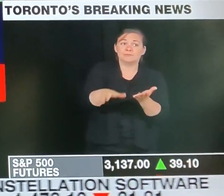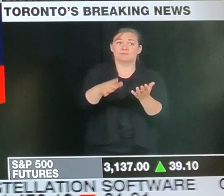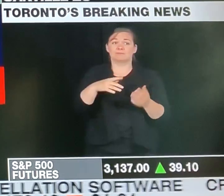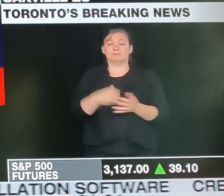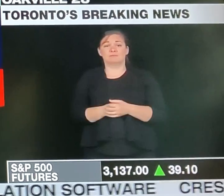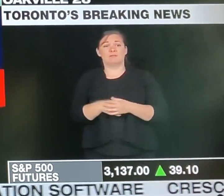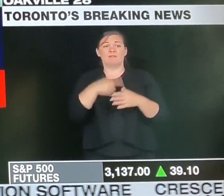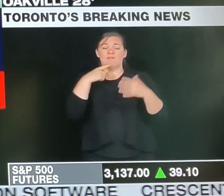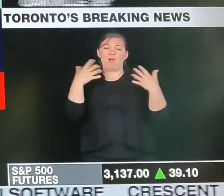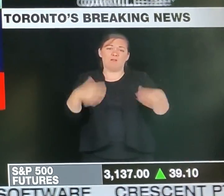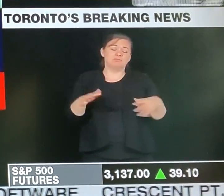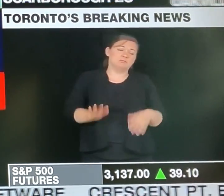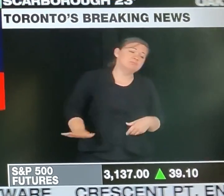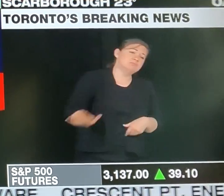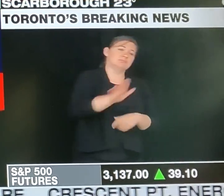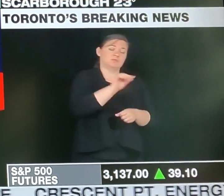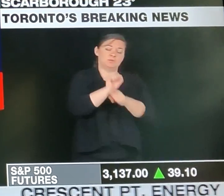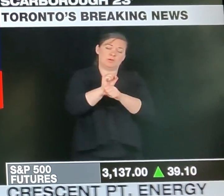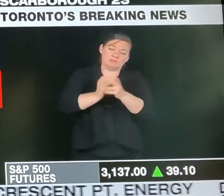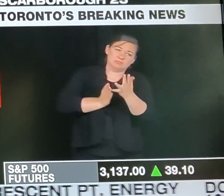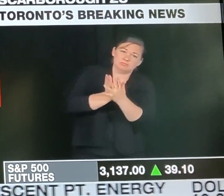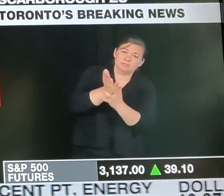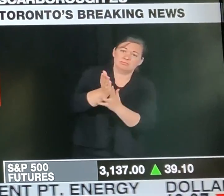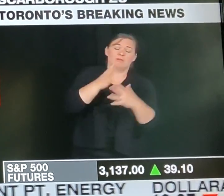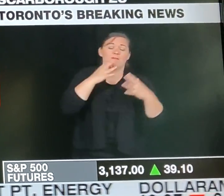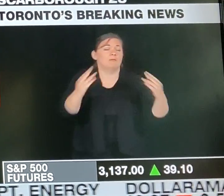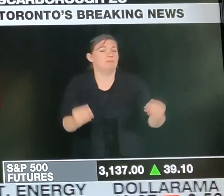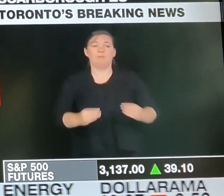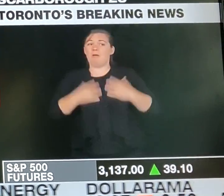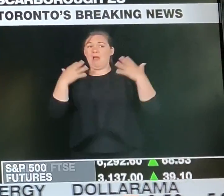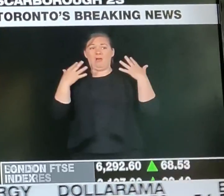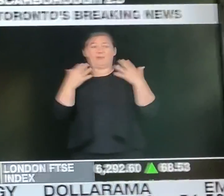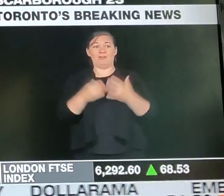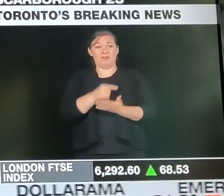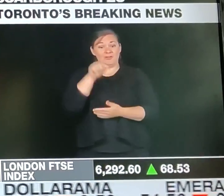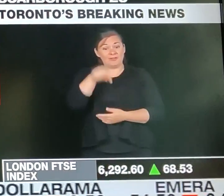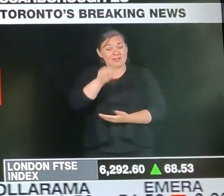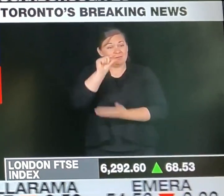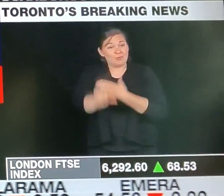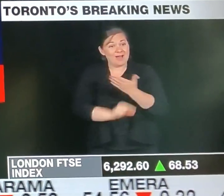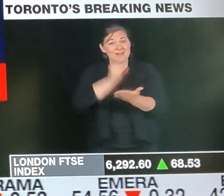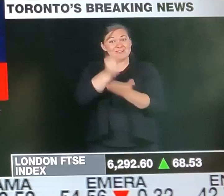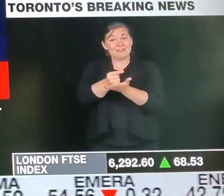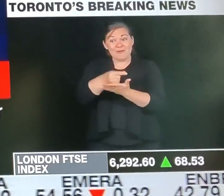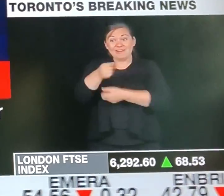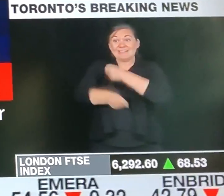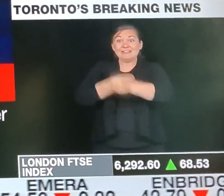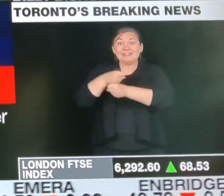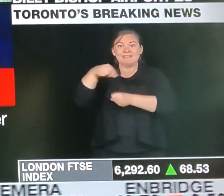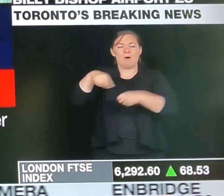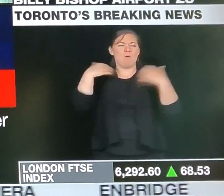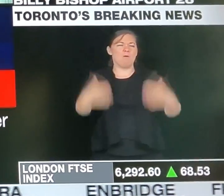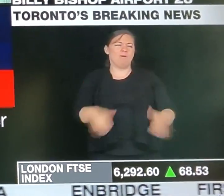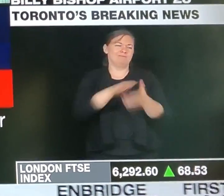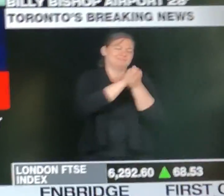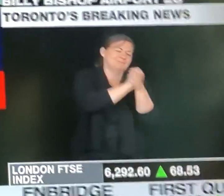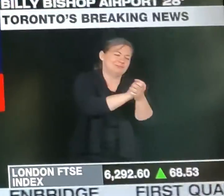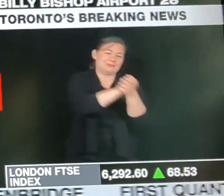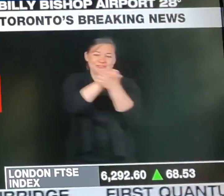the Chisula family and the loss of